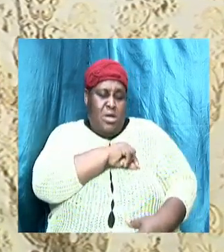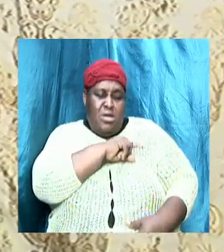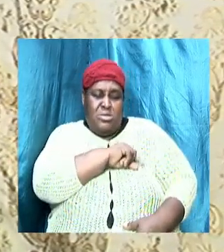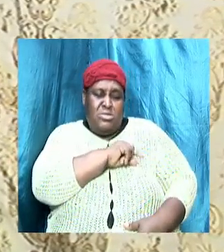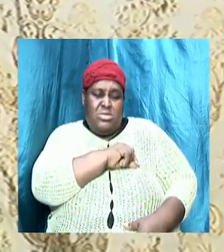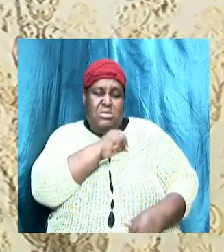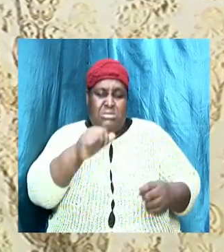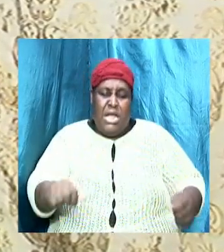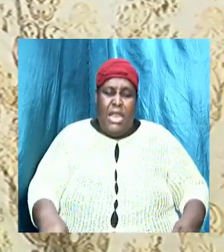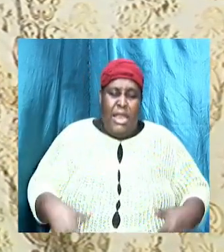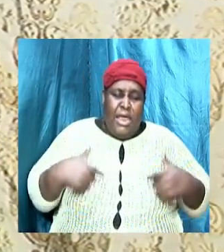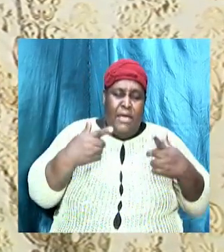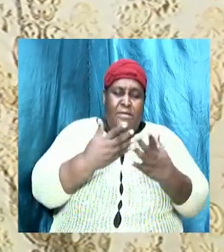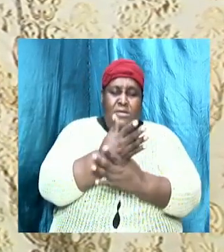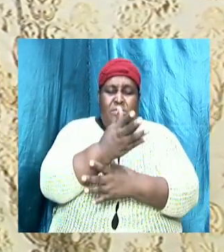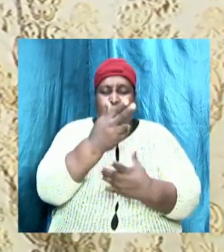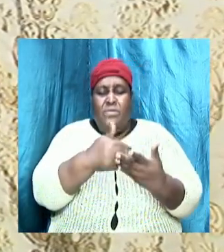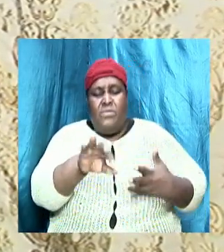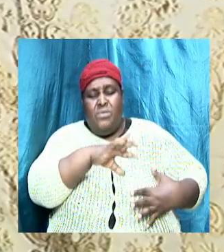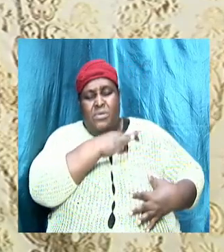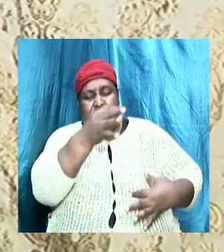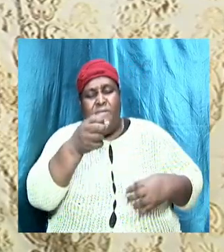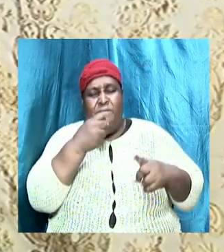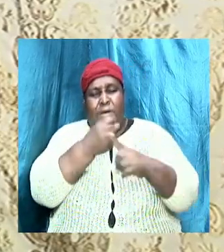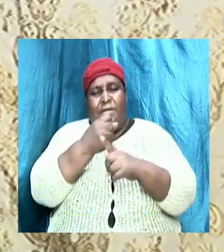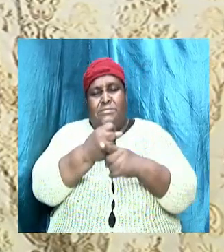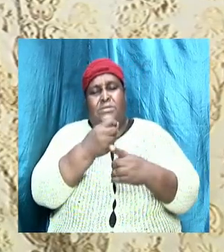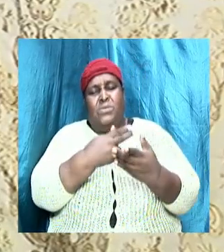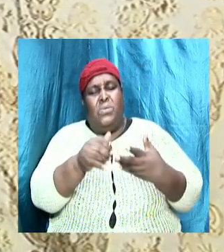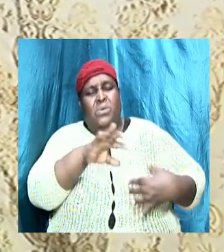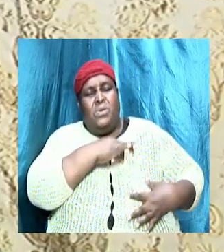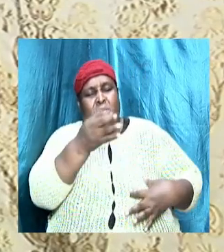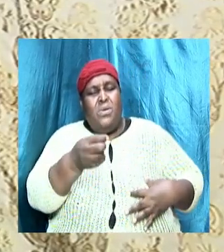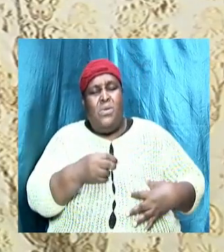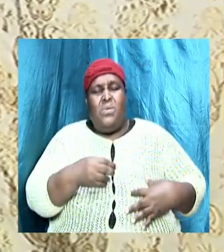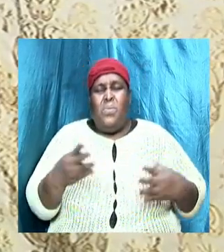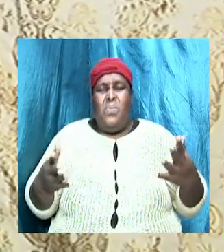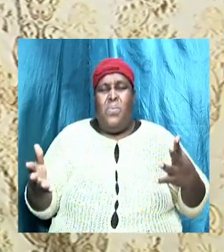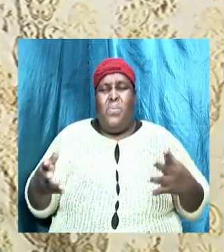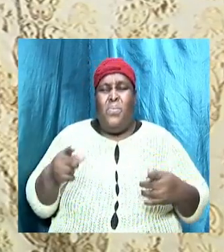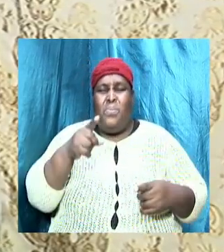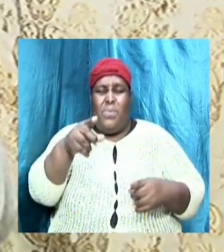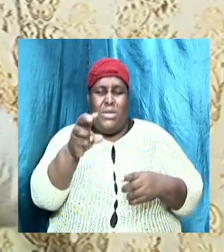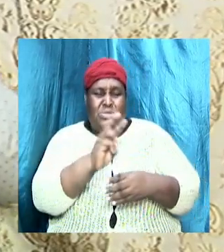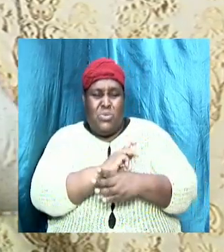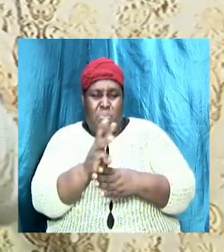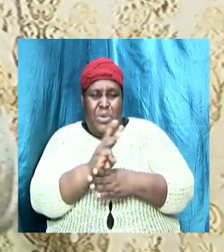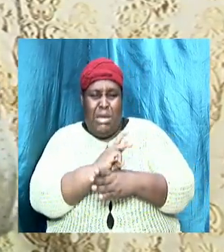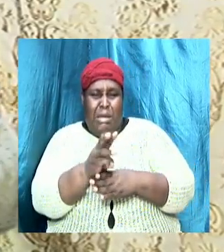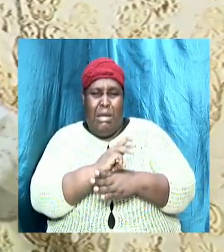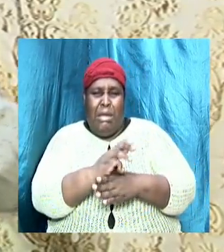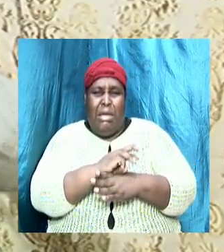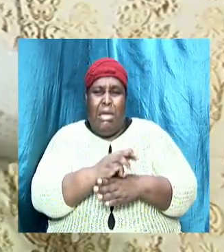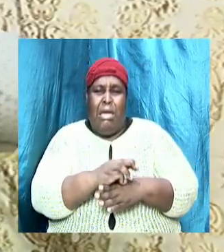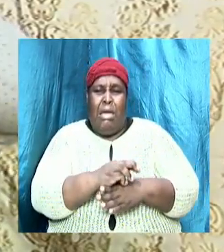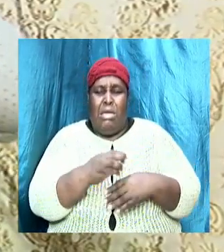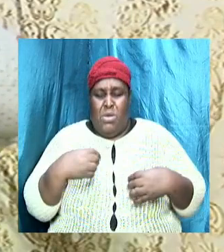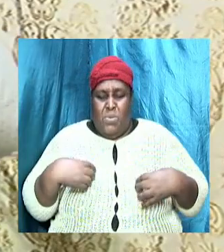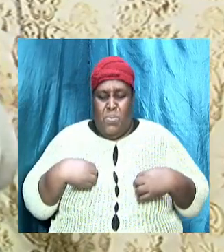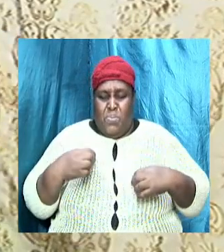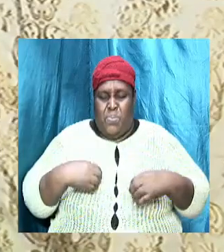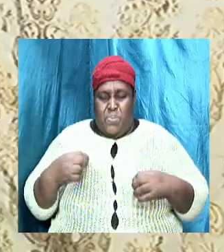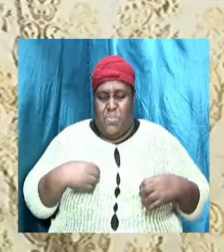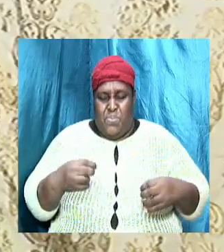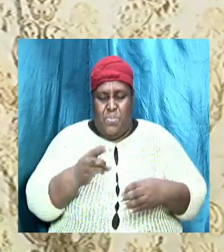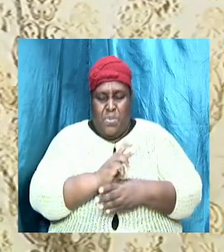Ghost, and they are fighting the Holy Ghost. So when you dress a certain way, I mentioned it last week, and you put on certain things, and you have to be